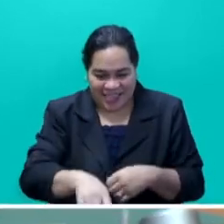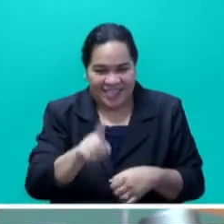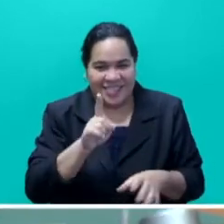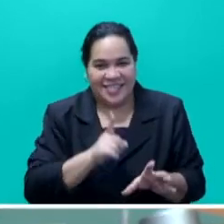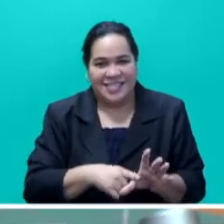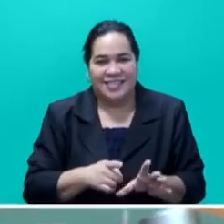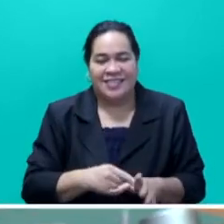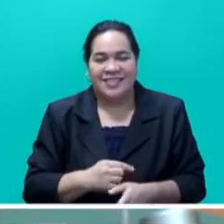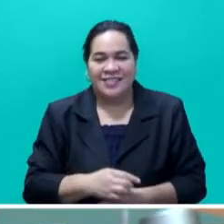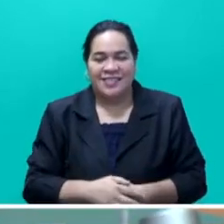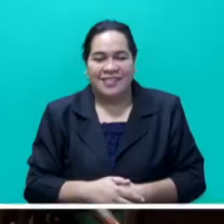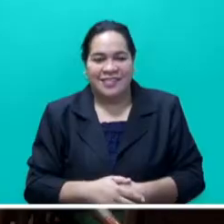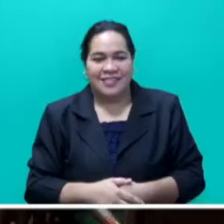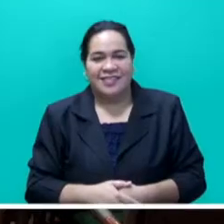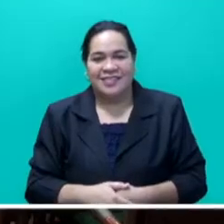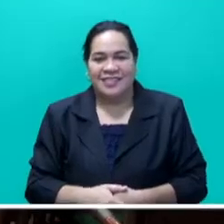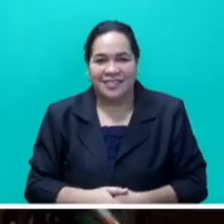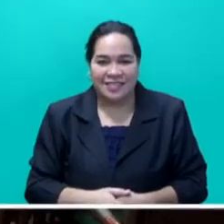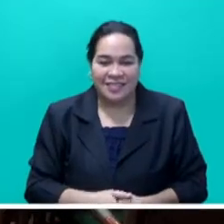and expansion. Thank you, Naka.